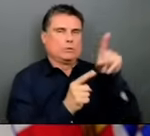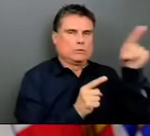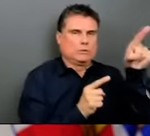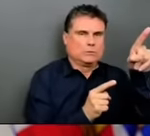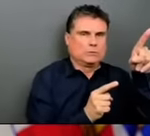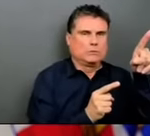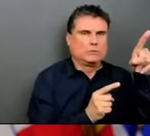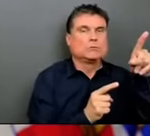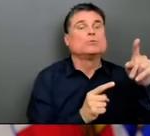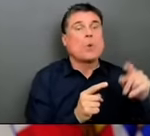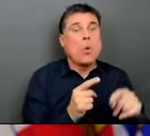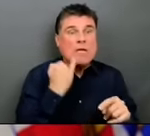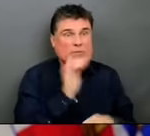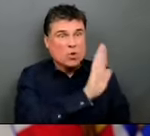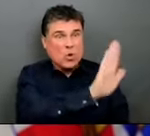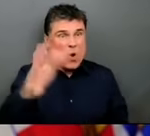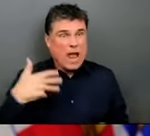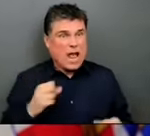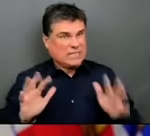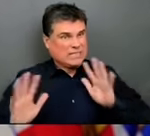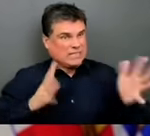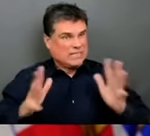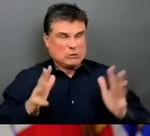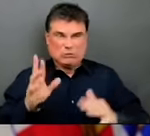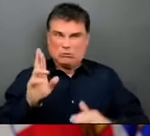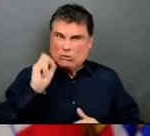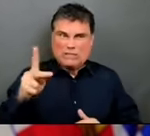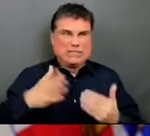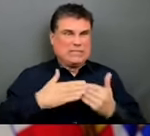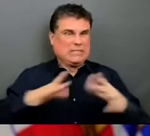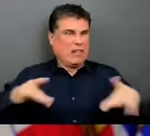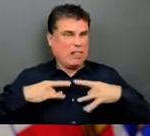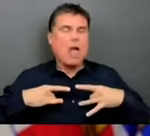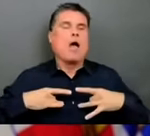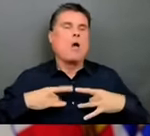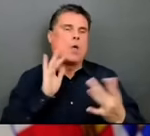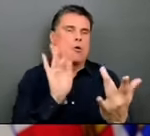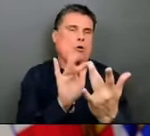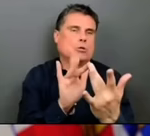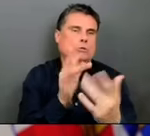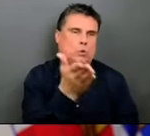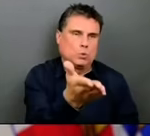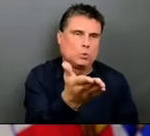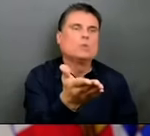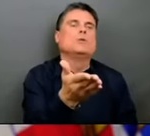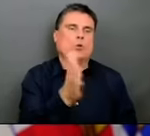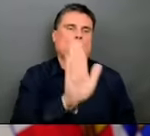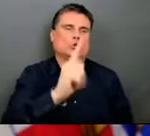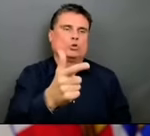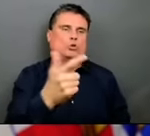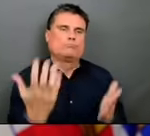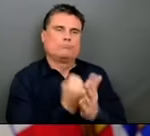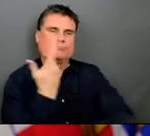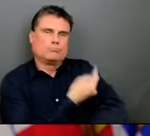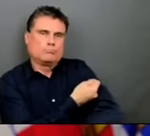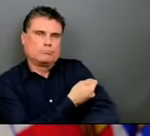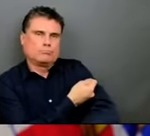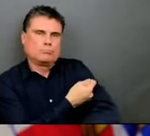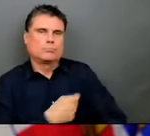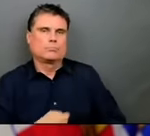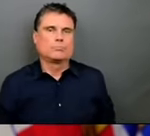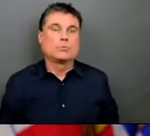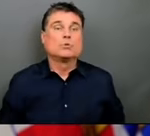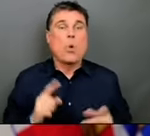for the part two of that, if and when we receive more of the AstraZeneca vaccine or other vaccines